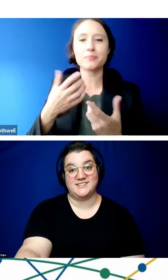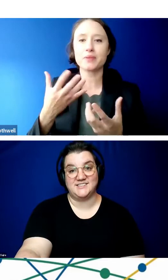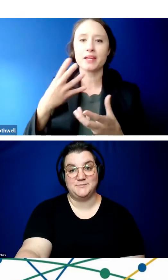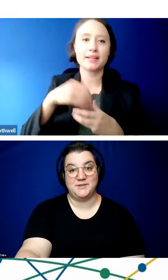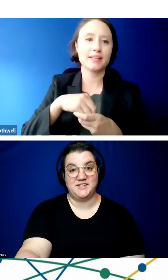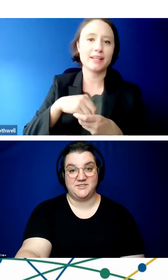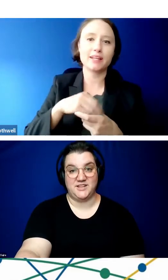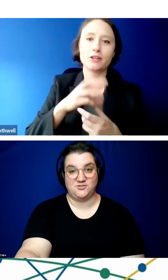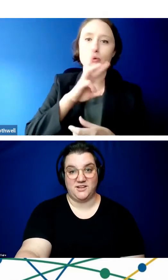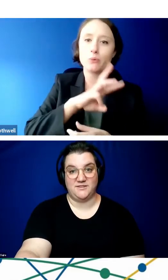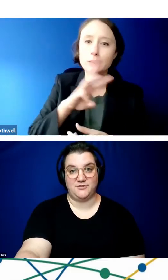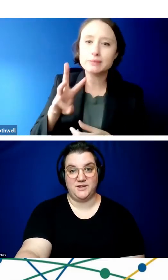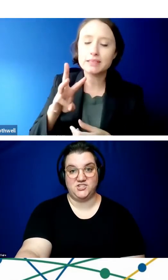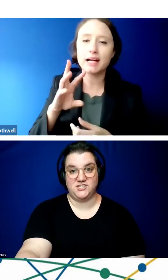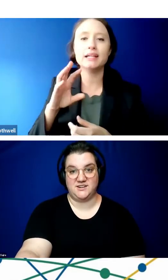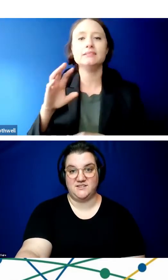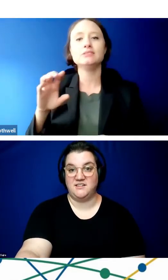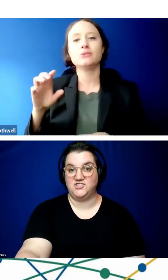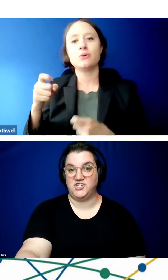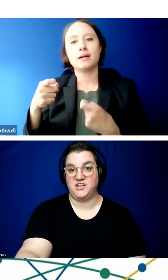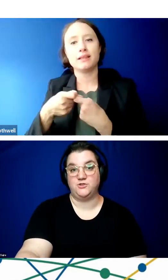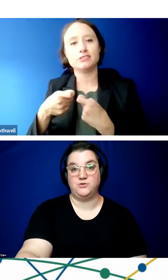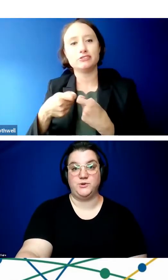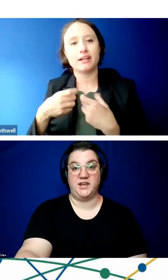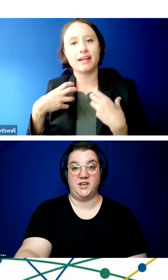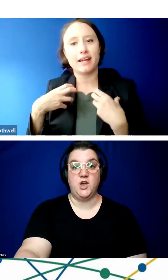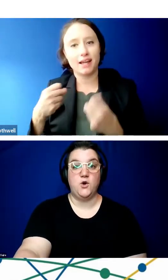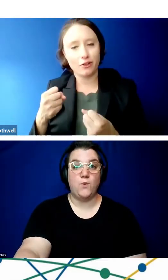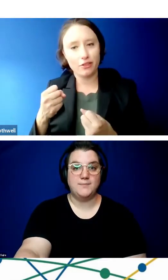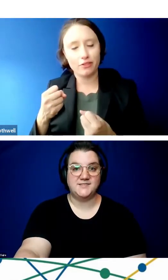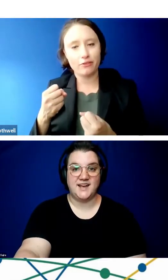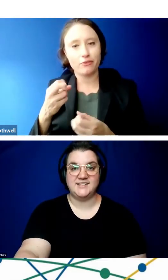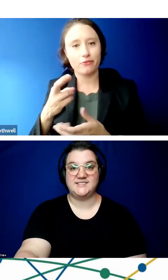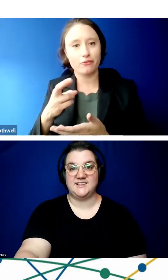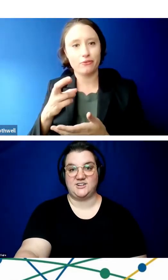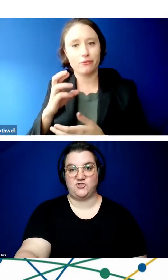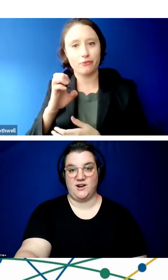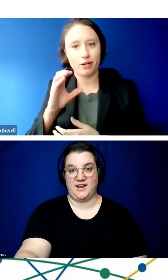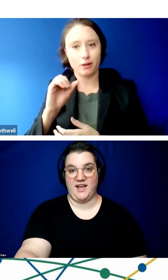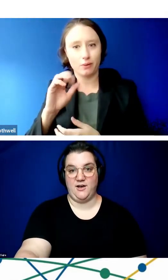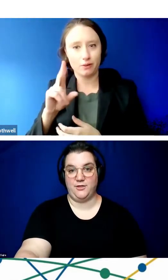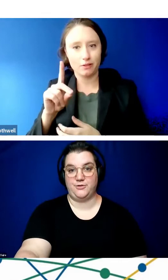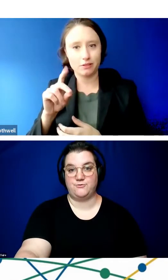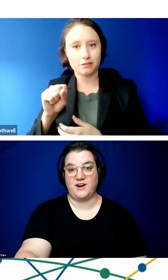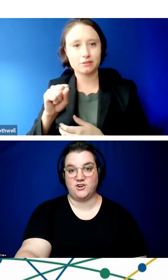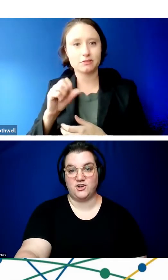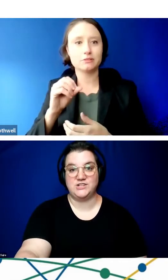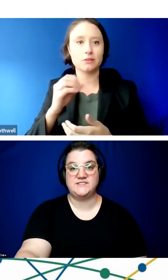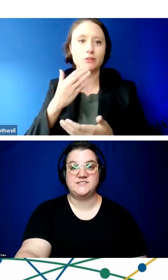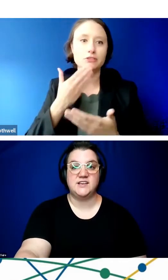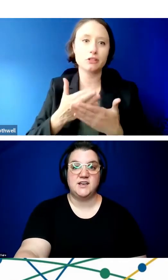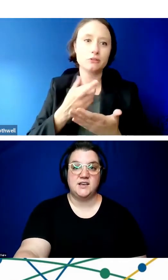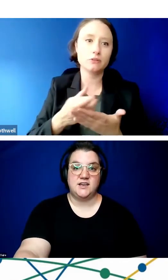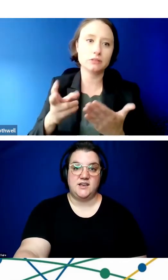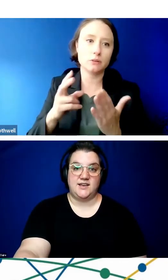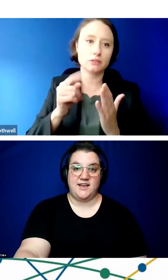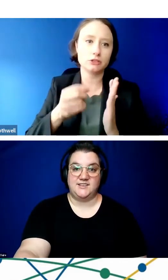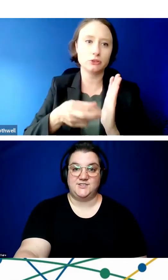COVID, on accessibility of electronic information technology, including websites, electronic health records.